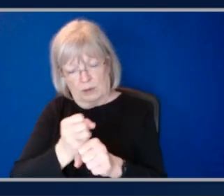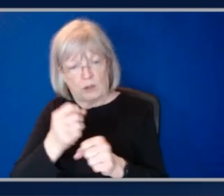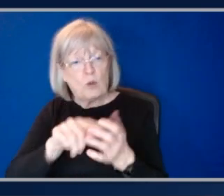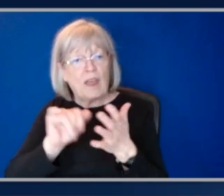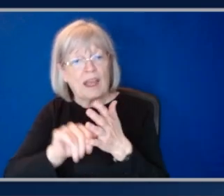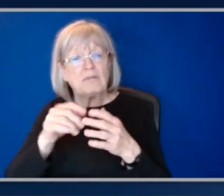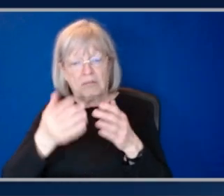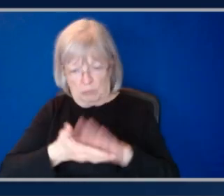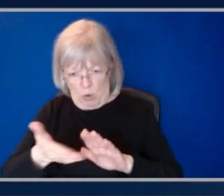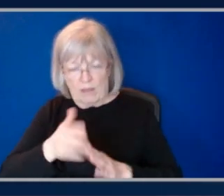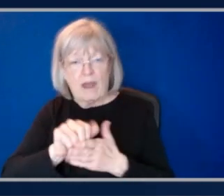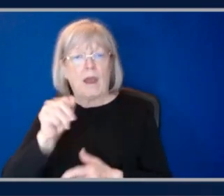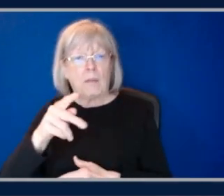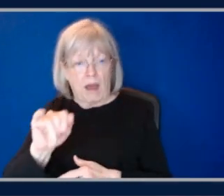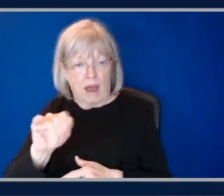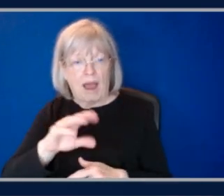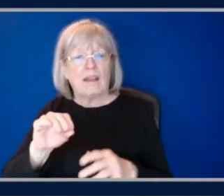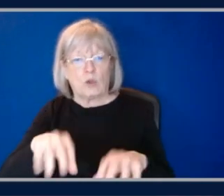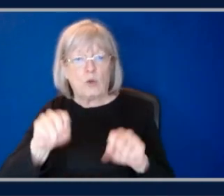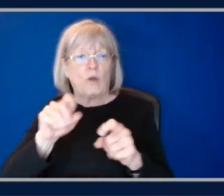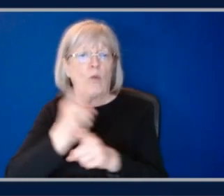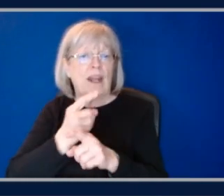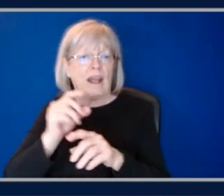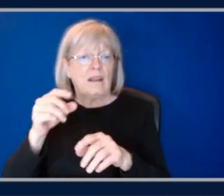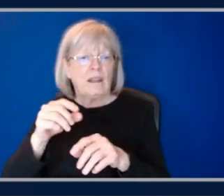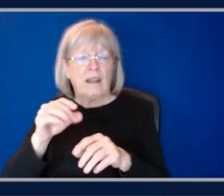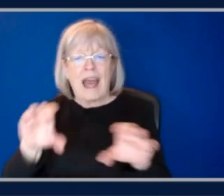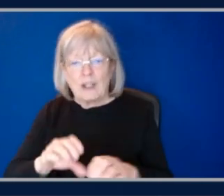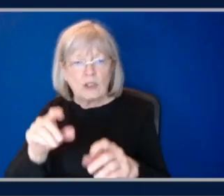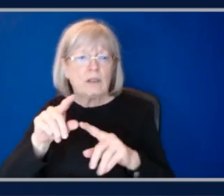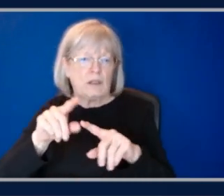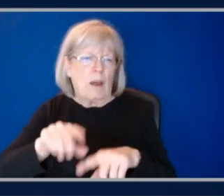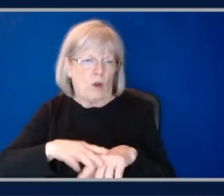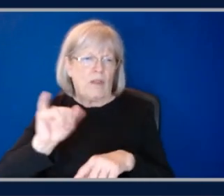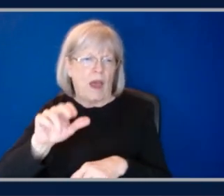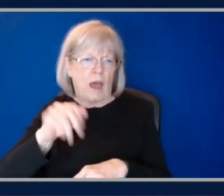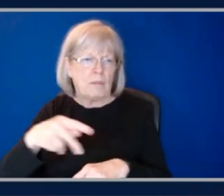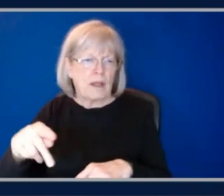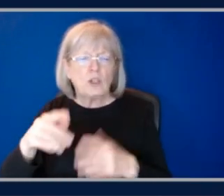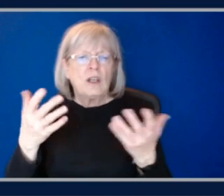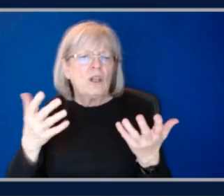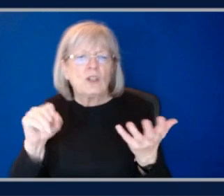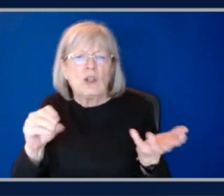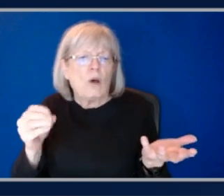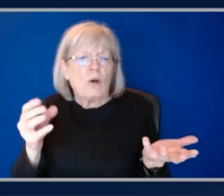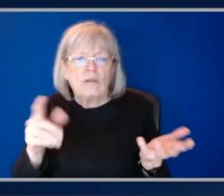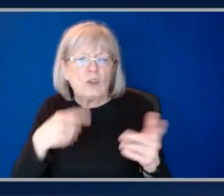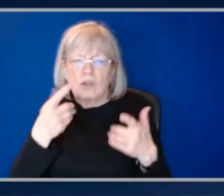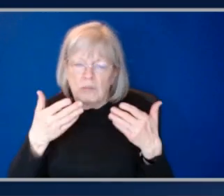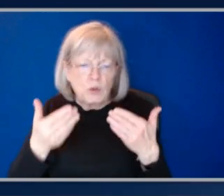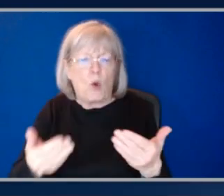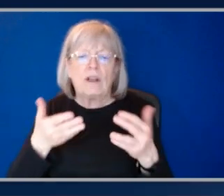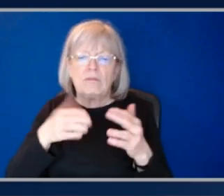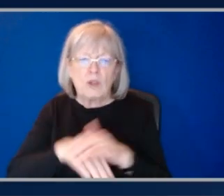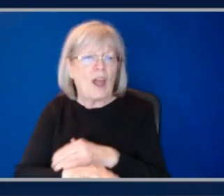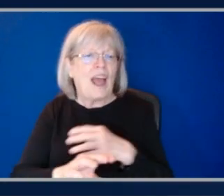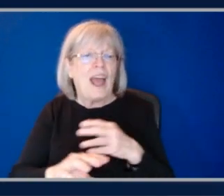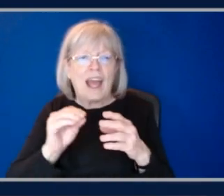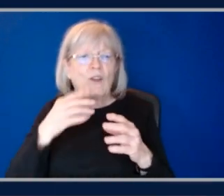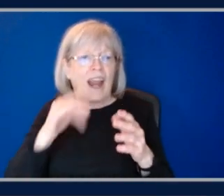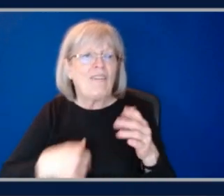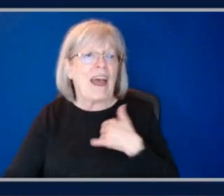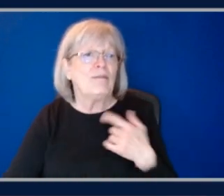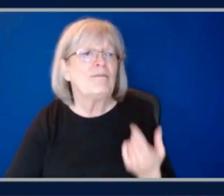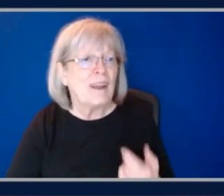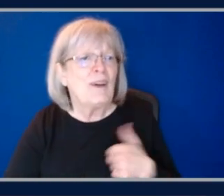APIs and take the right action depending on your application. So, you know, since you just go straight in and just essentially change the line of code really. Yeah.